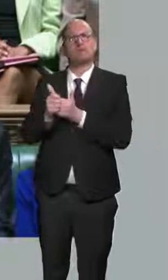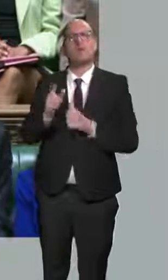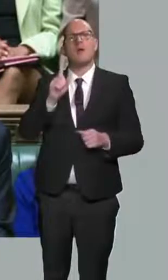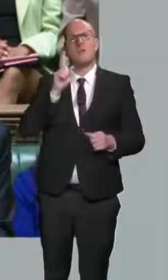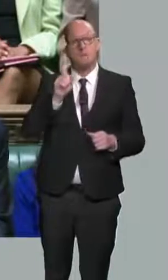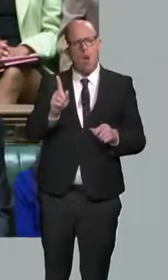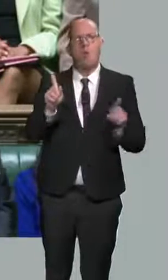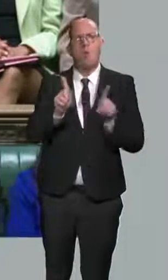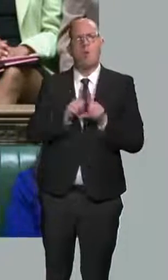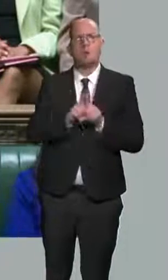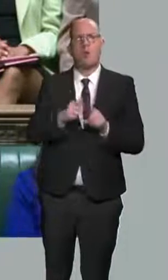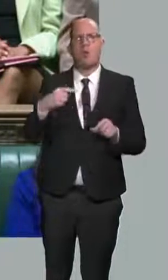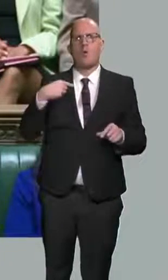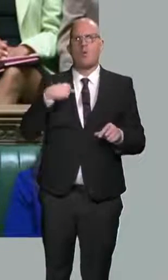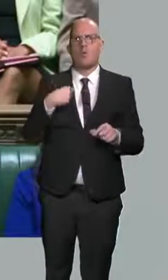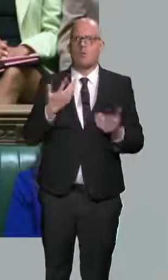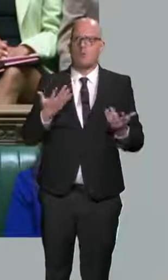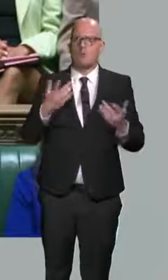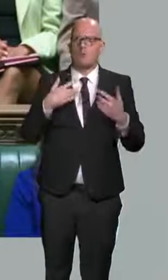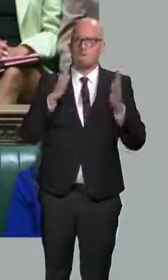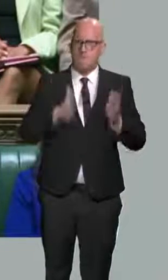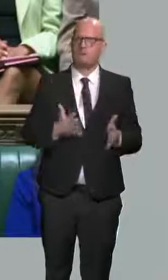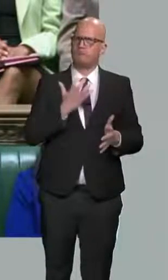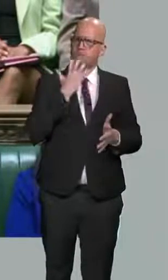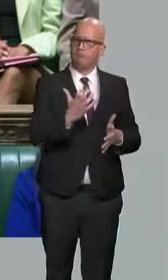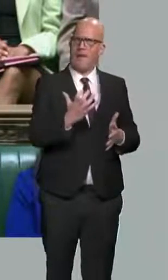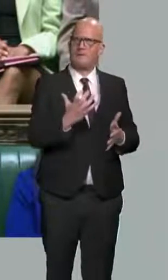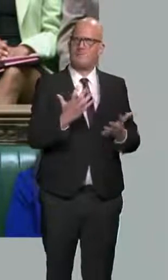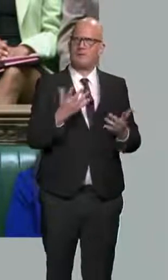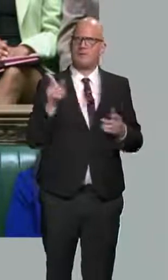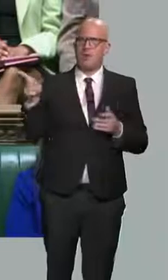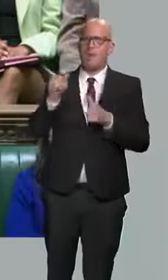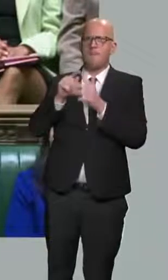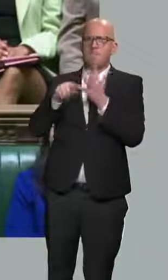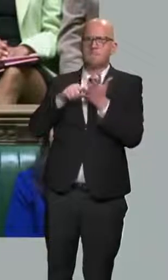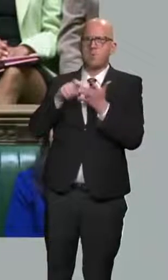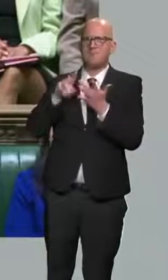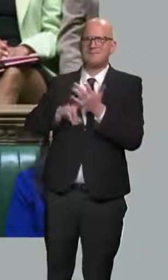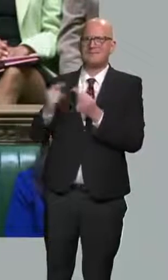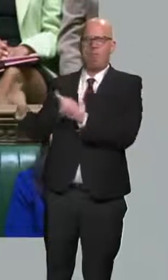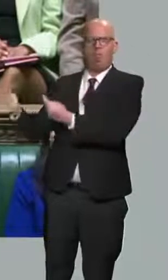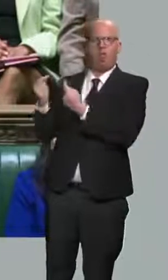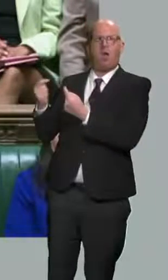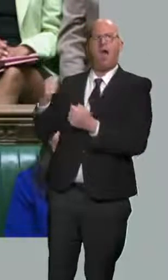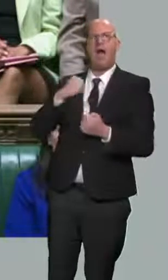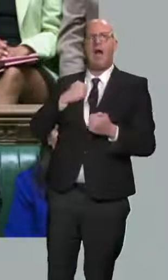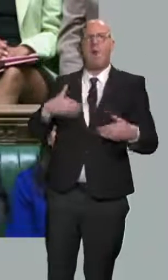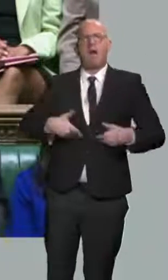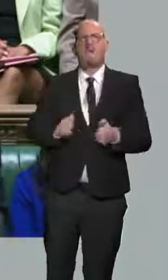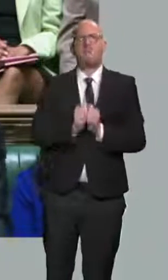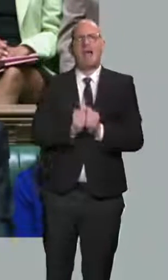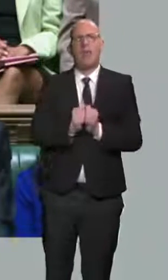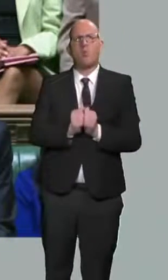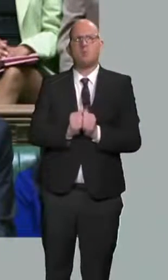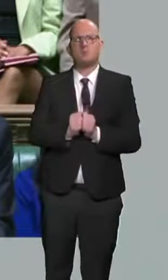equally bold in response to the deeper and more fundamental challenge Putin poses to our values. We must show the world that